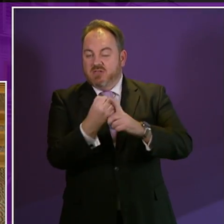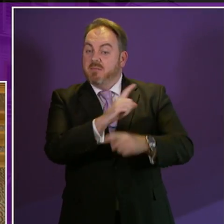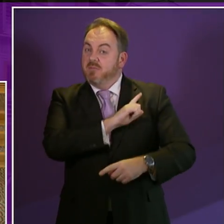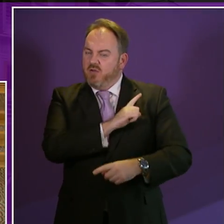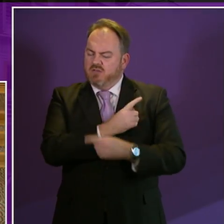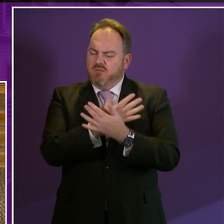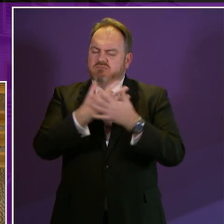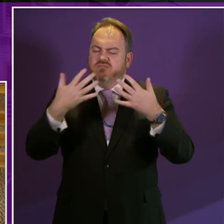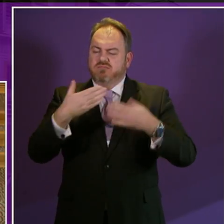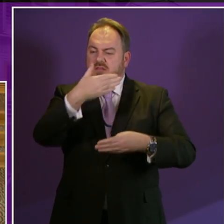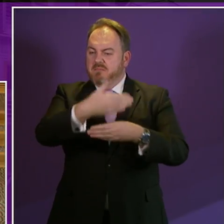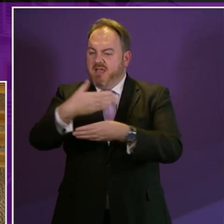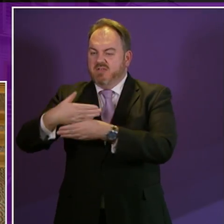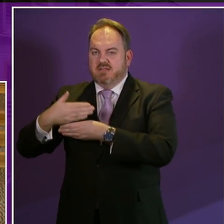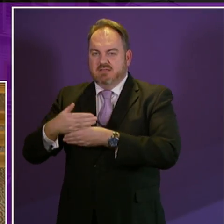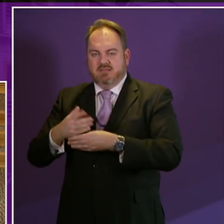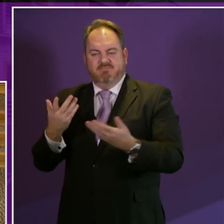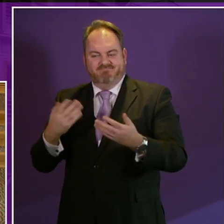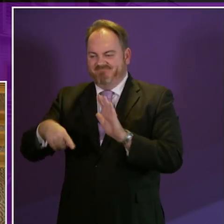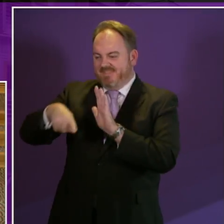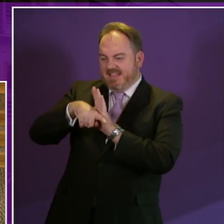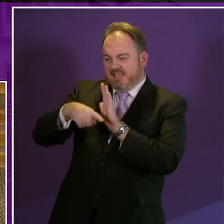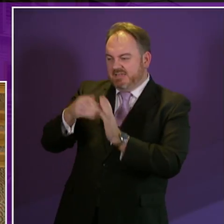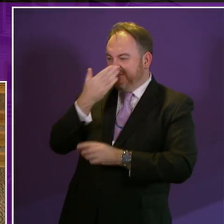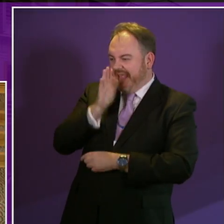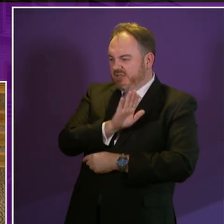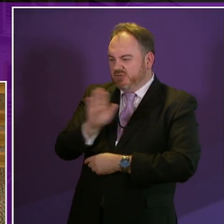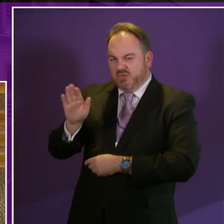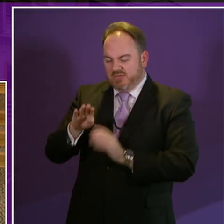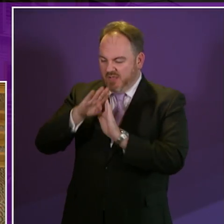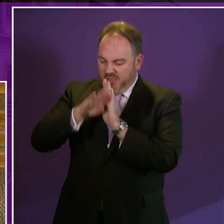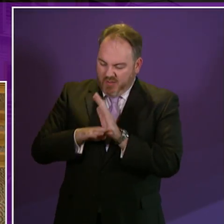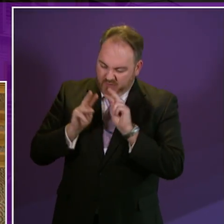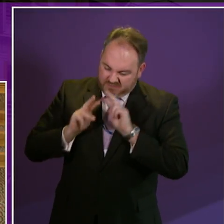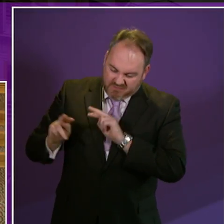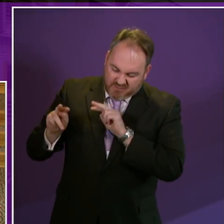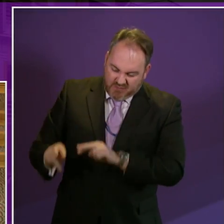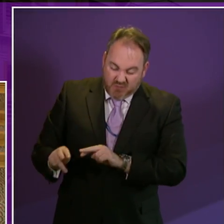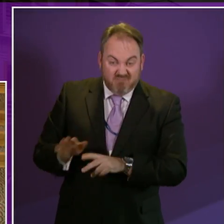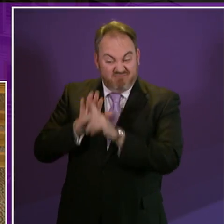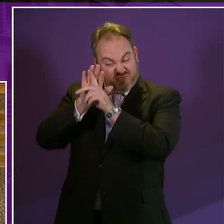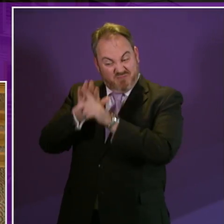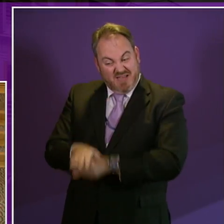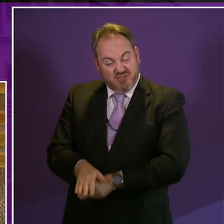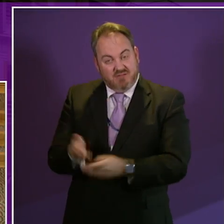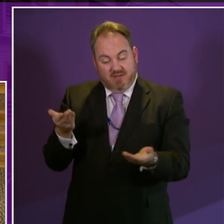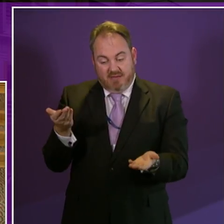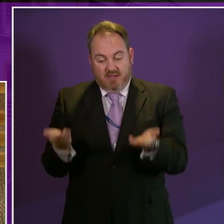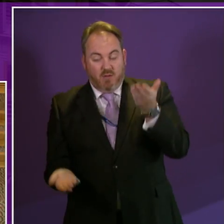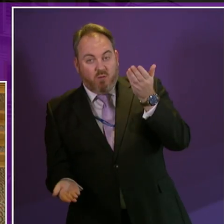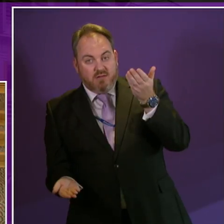Inaccessible communication, negative attitudes, low expectations, discrimination and inequality